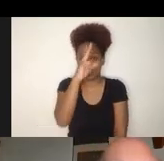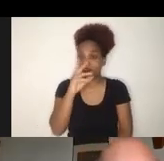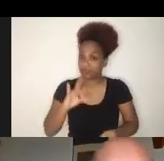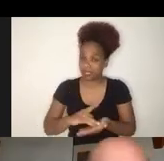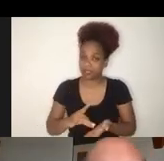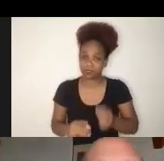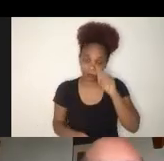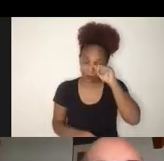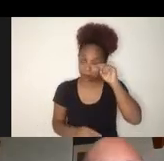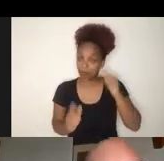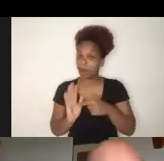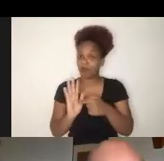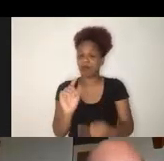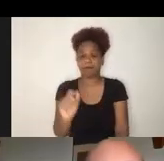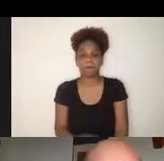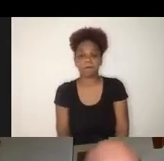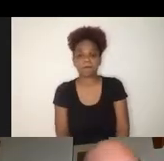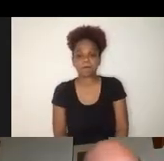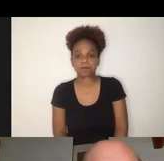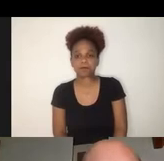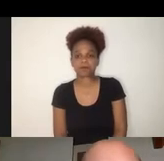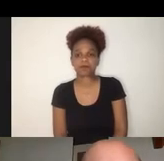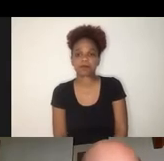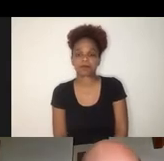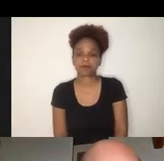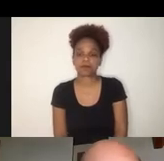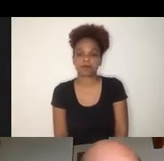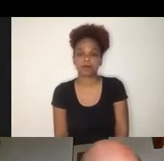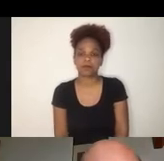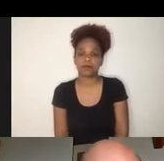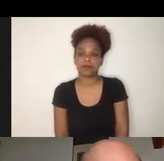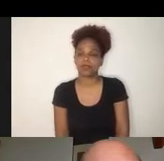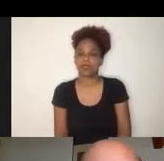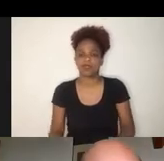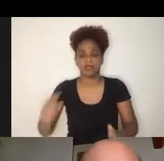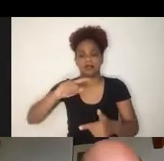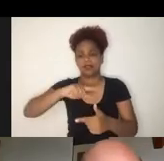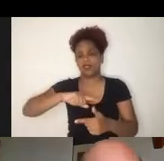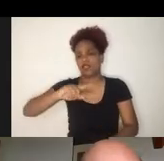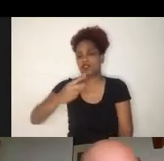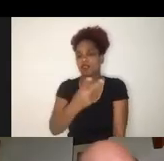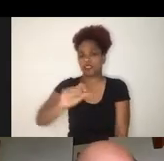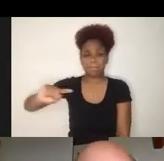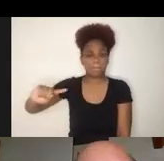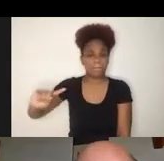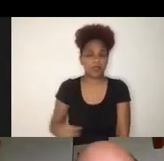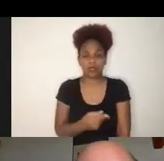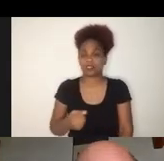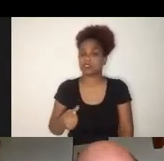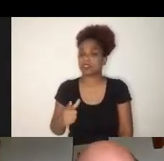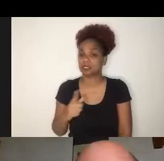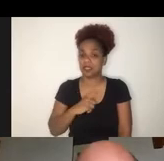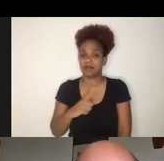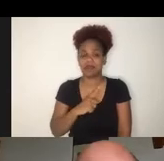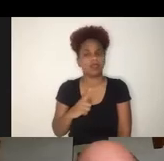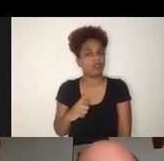million students that are hit in total by these school closures